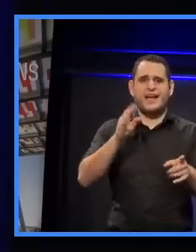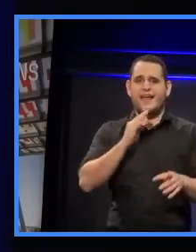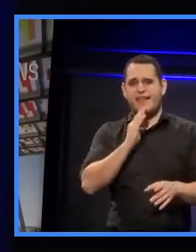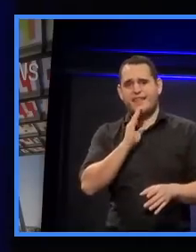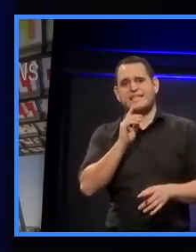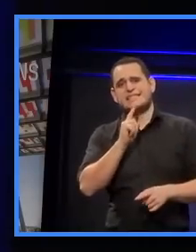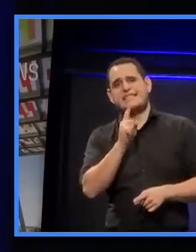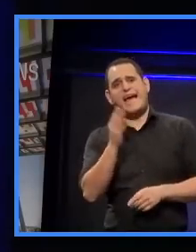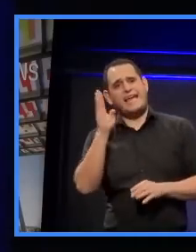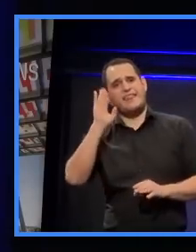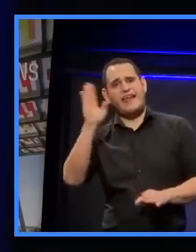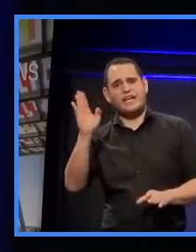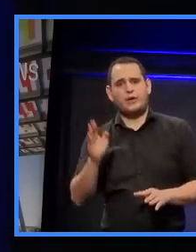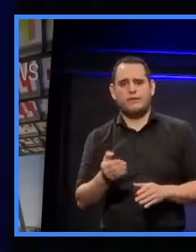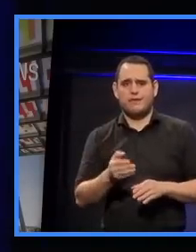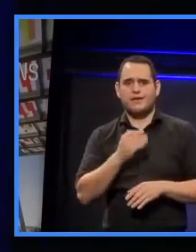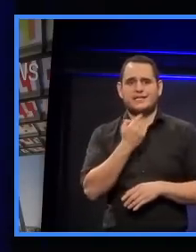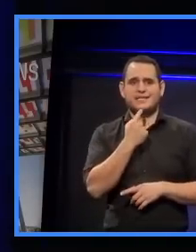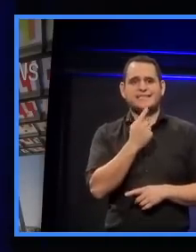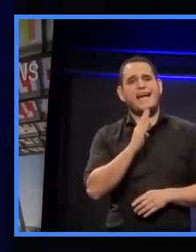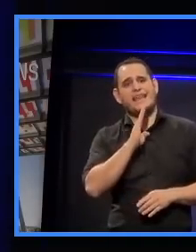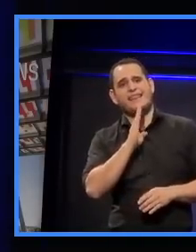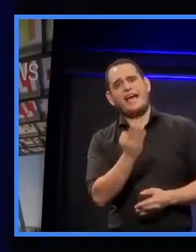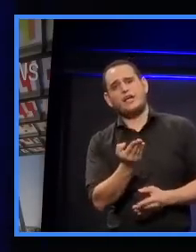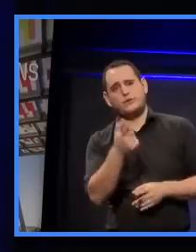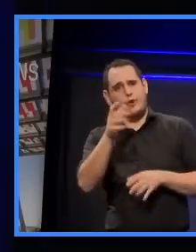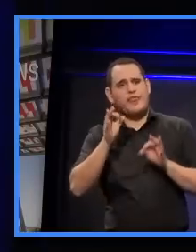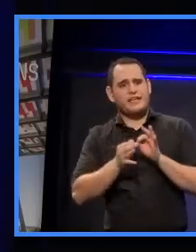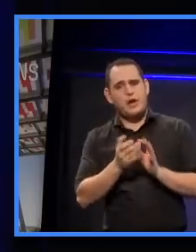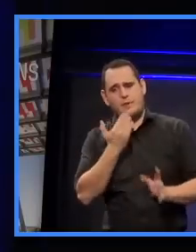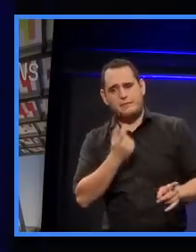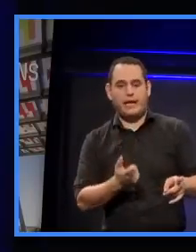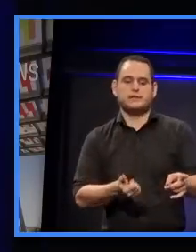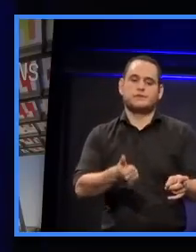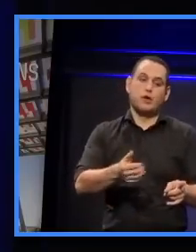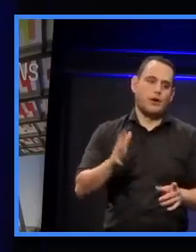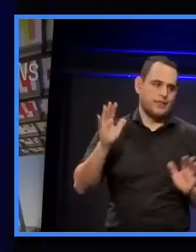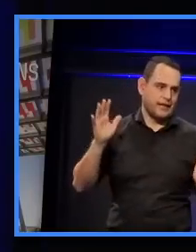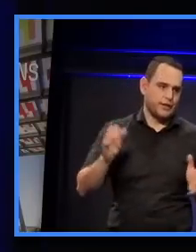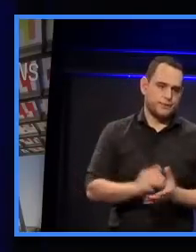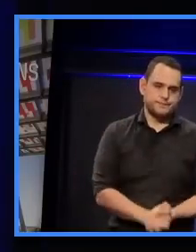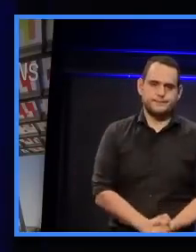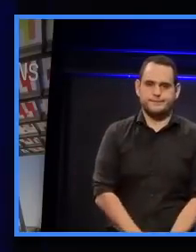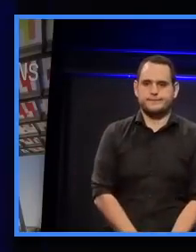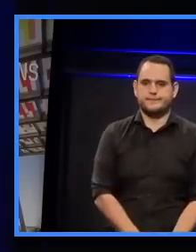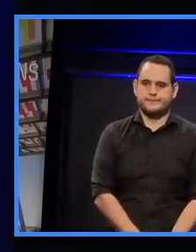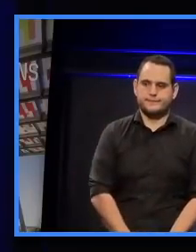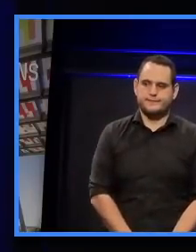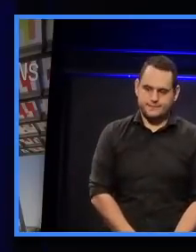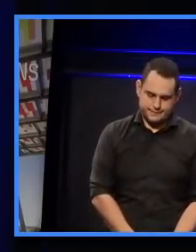And indeed. I should have got you to do the thanks. Yeah, yeah, very good.